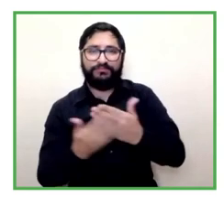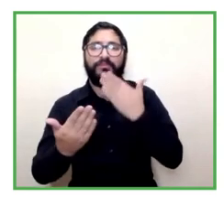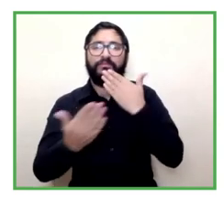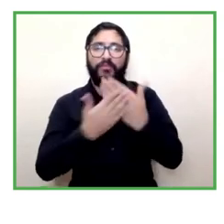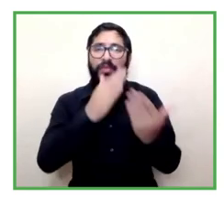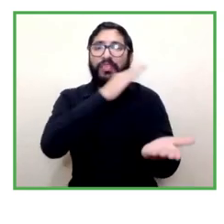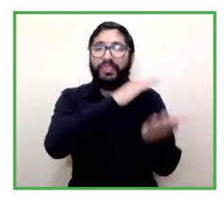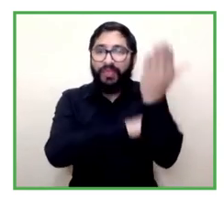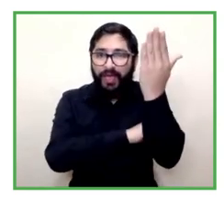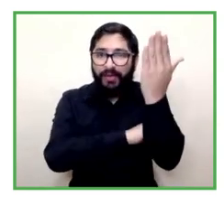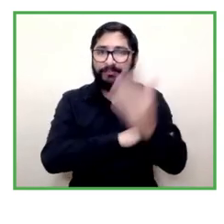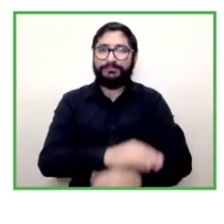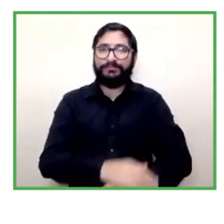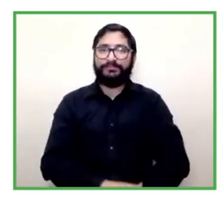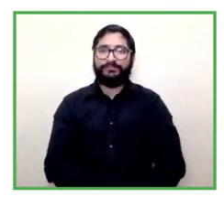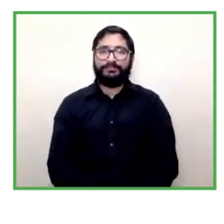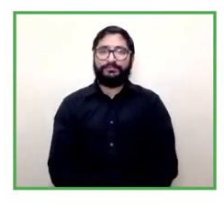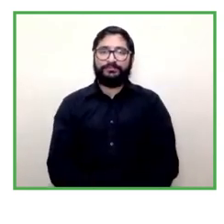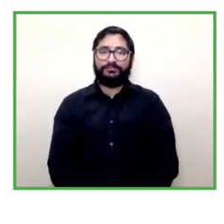Have a great day.